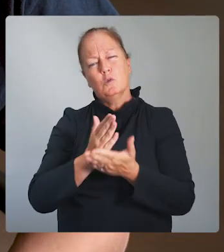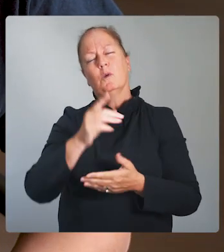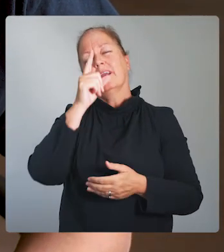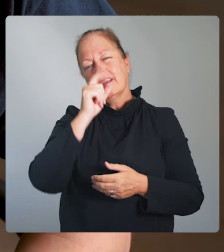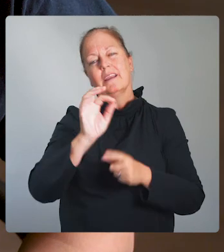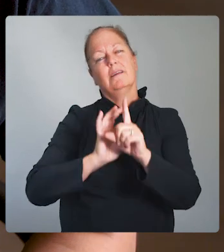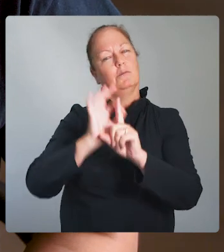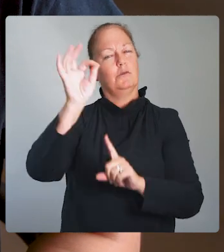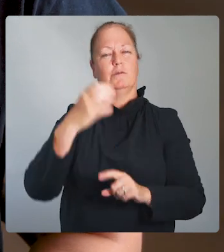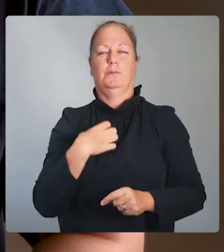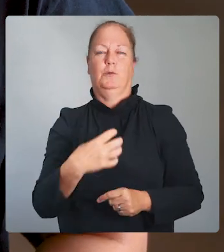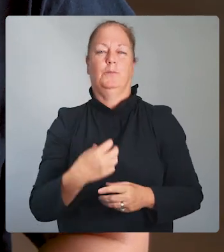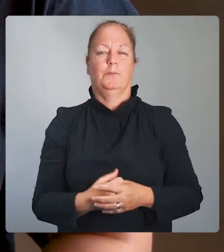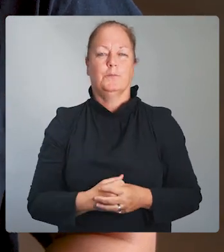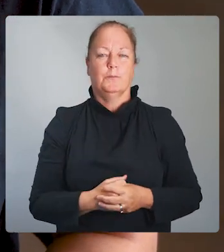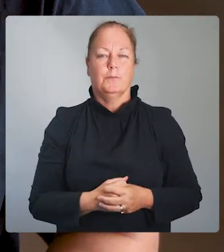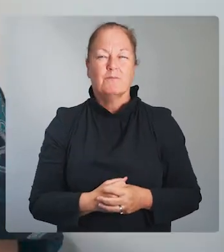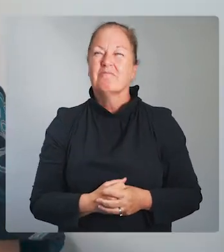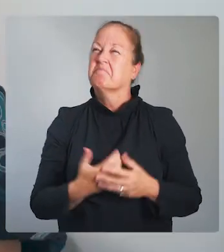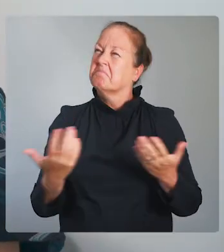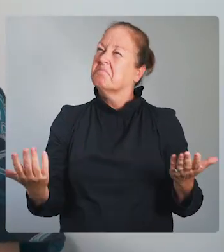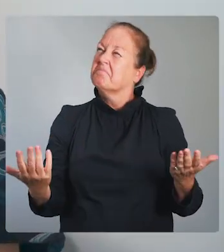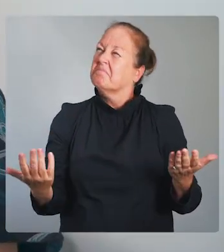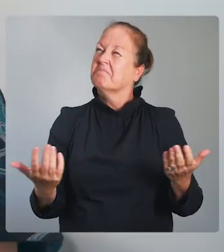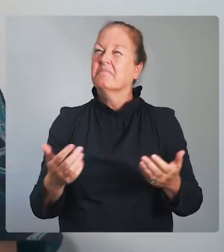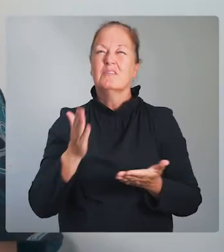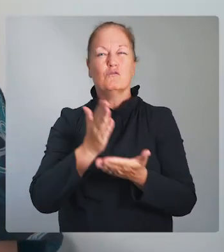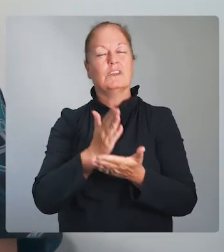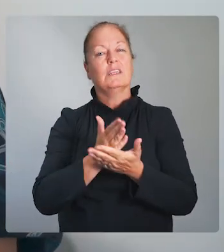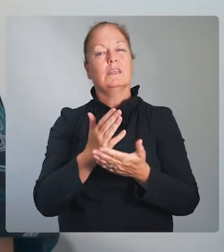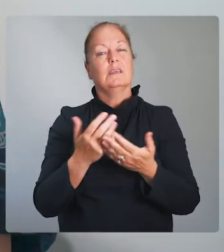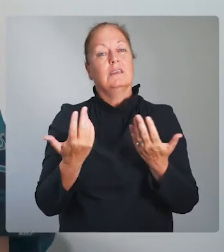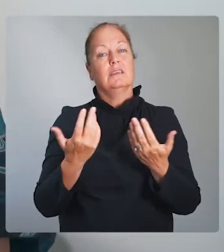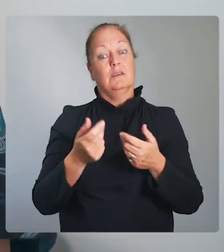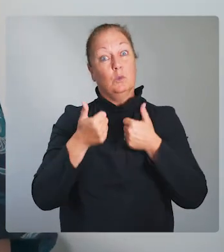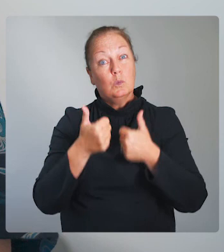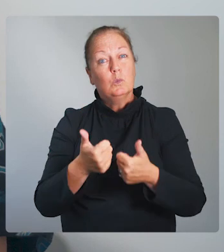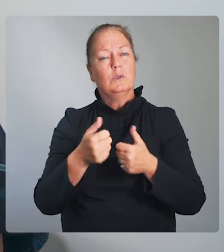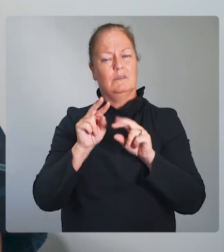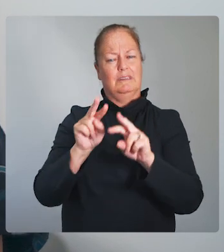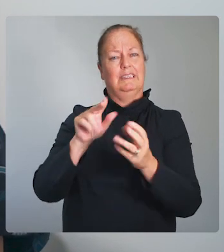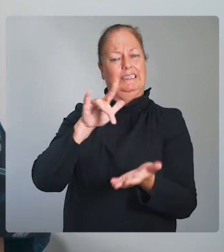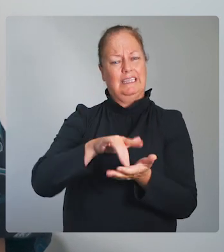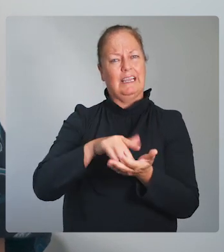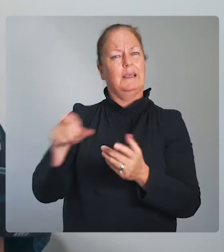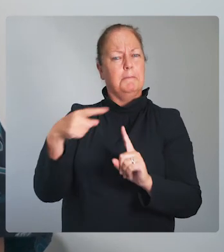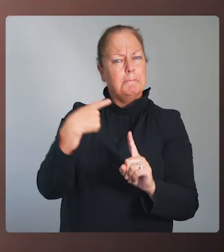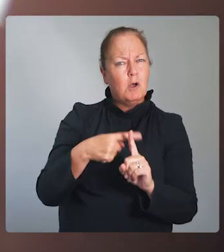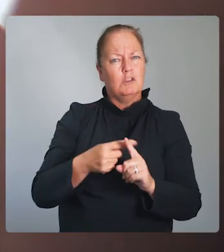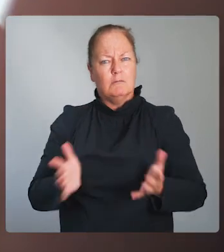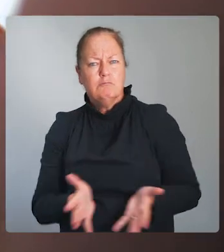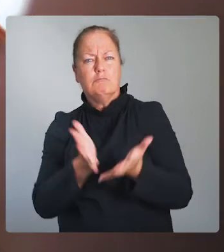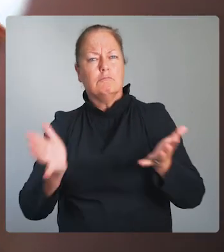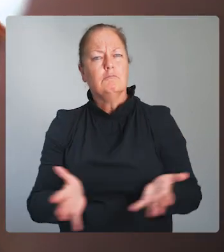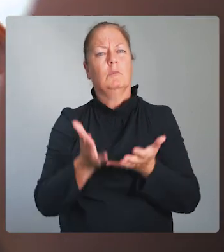there's no end point. It's really good to see the centres being so proactive about disability access